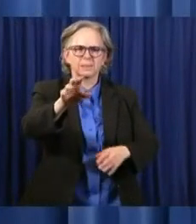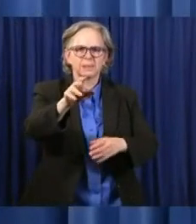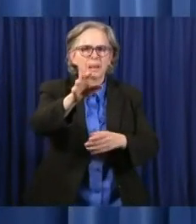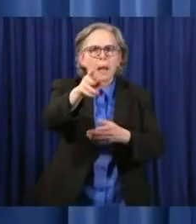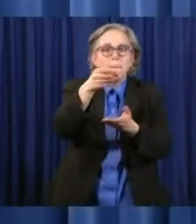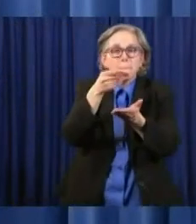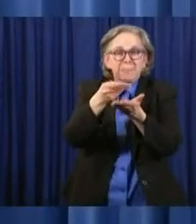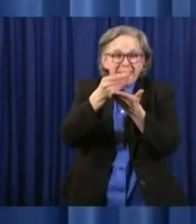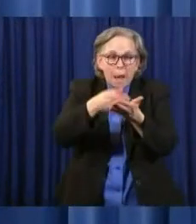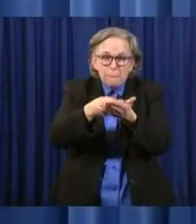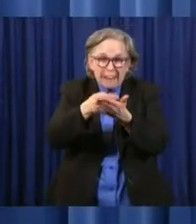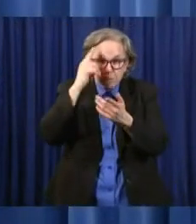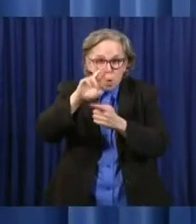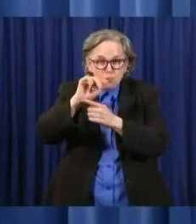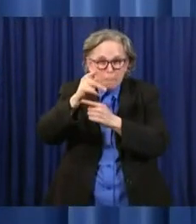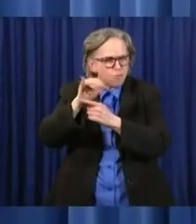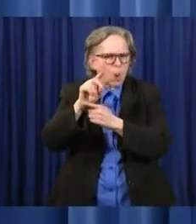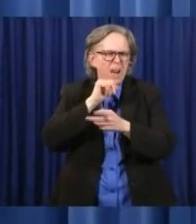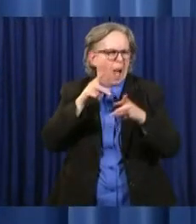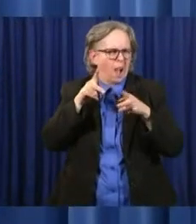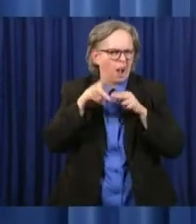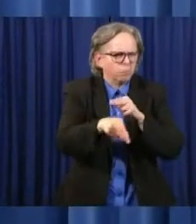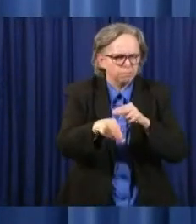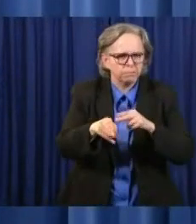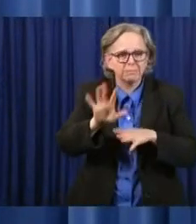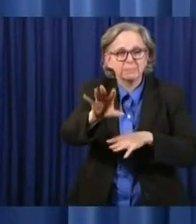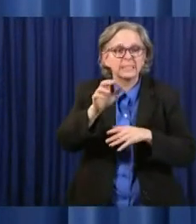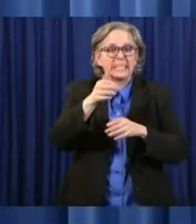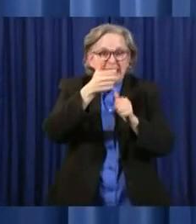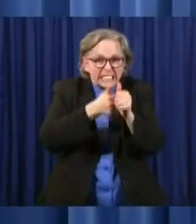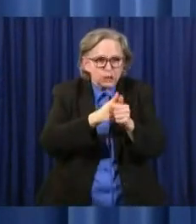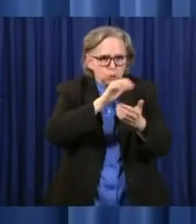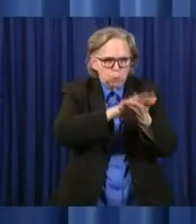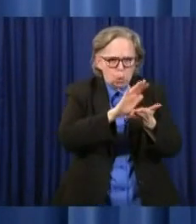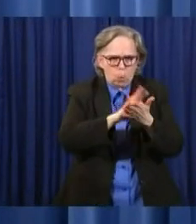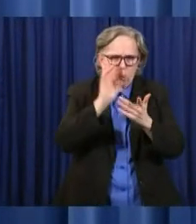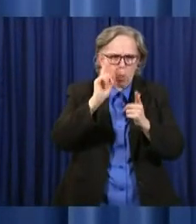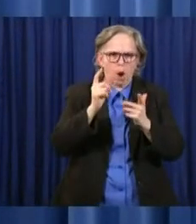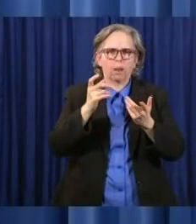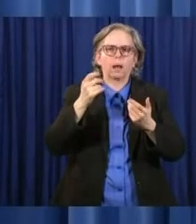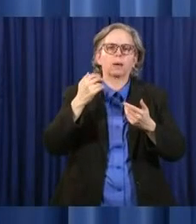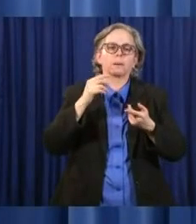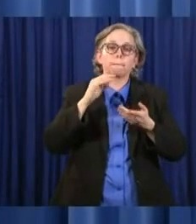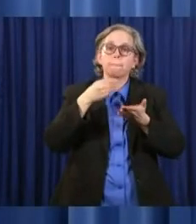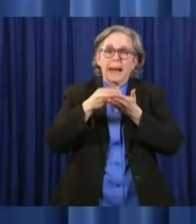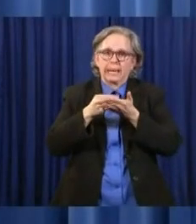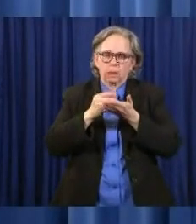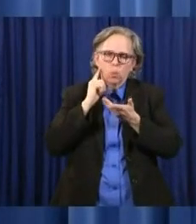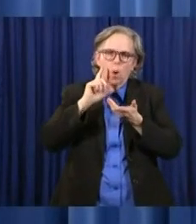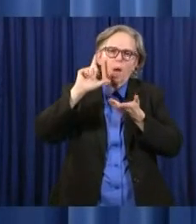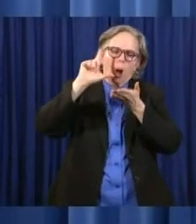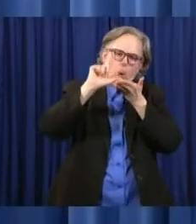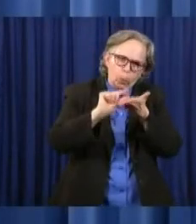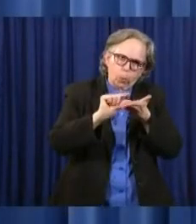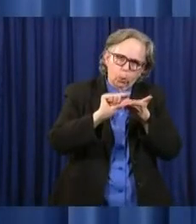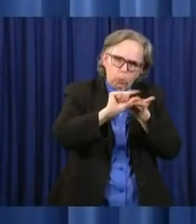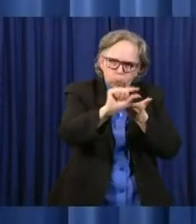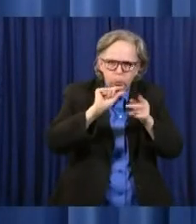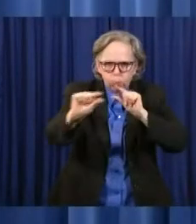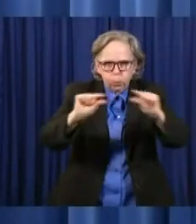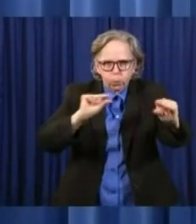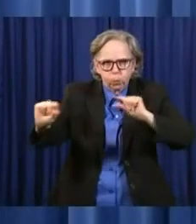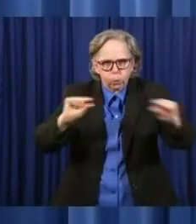or to give that school less money, it obviously has some impact. And what we're really trying to do, we look kind of,